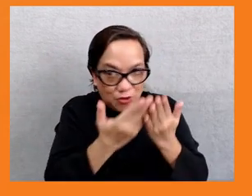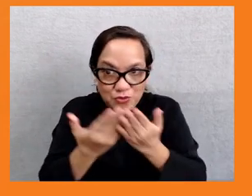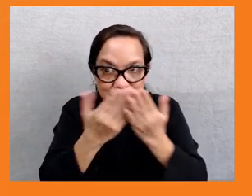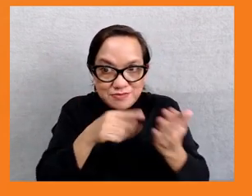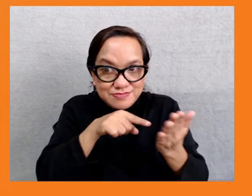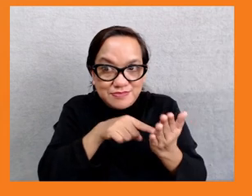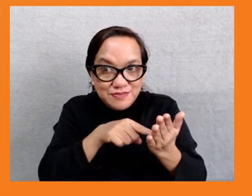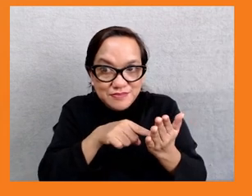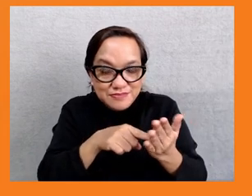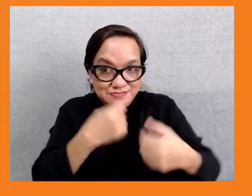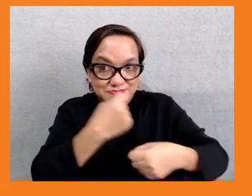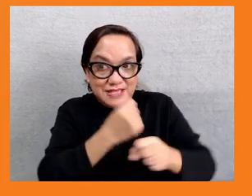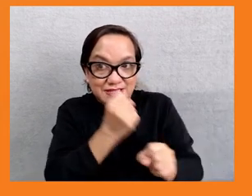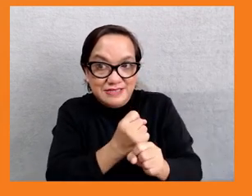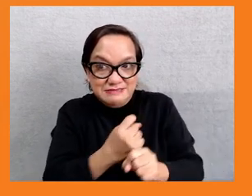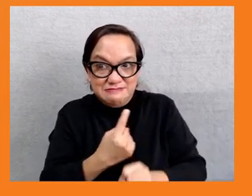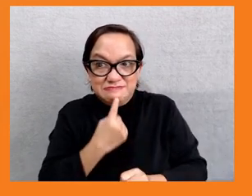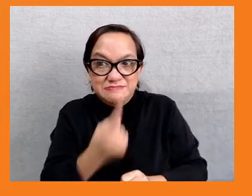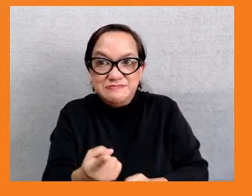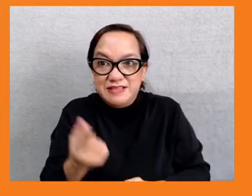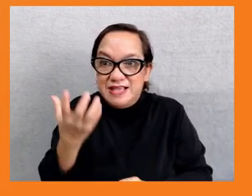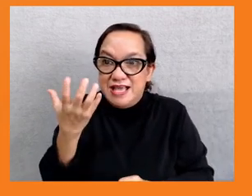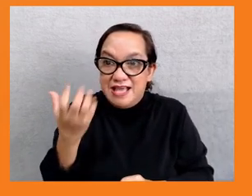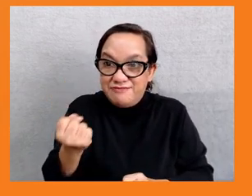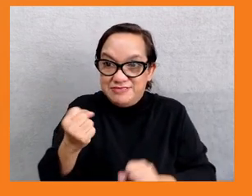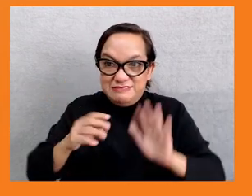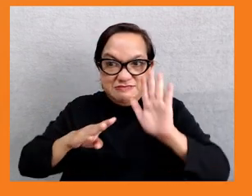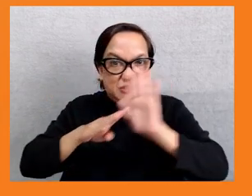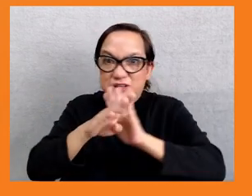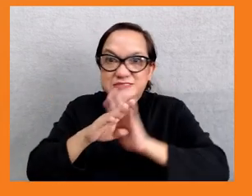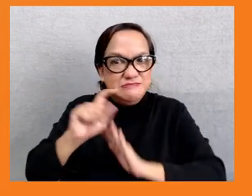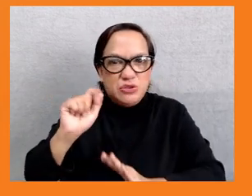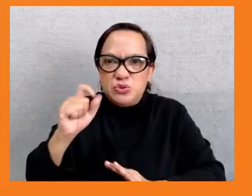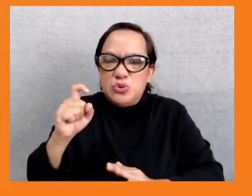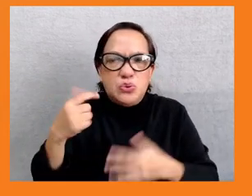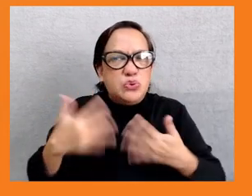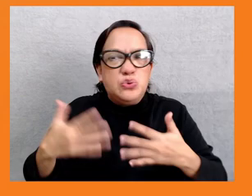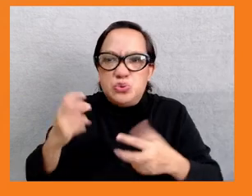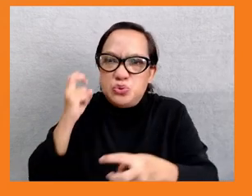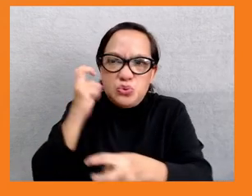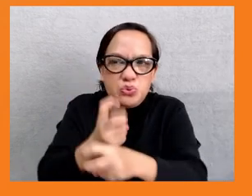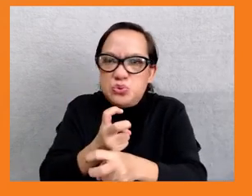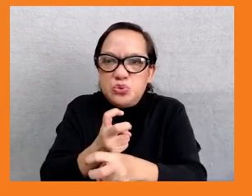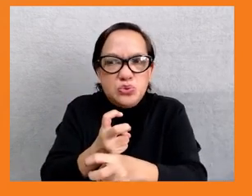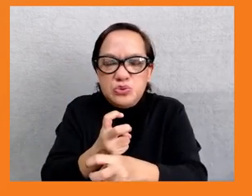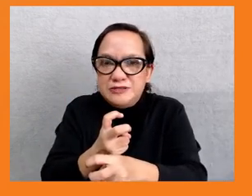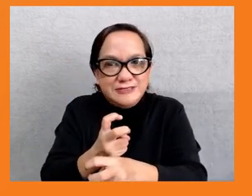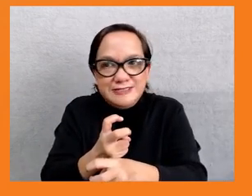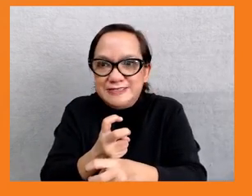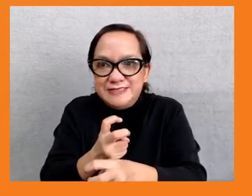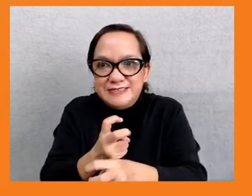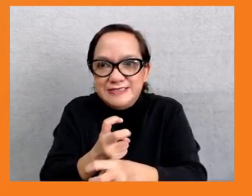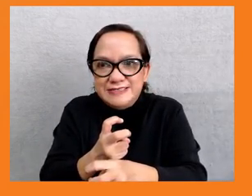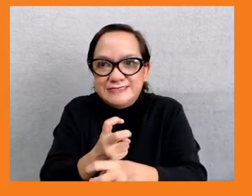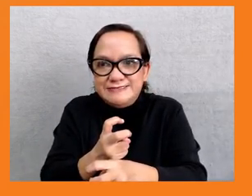progressive taxation the most difficult policy to introduce because of the opposition principally of wealthy people and of